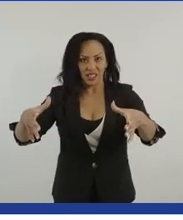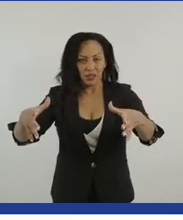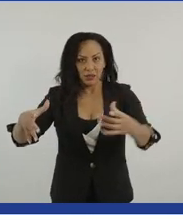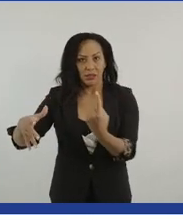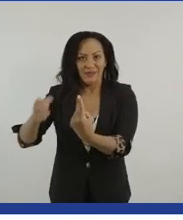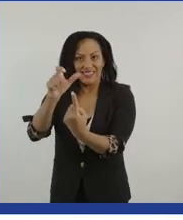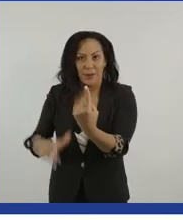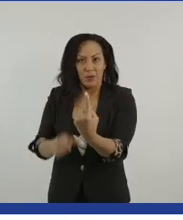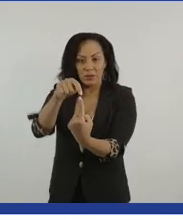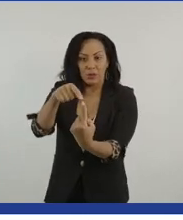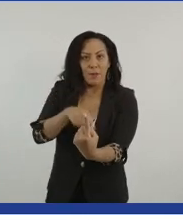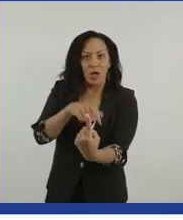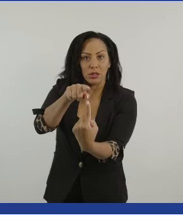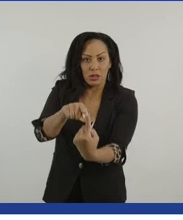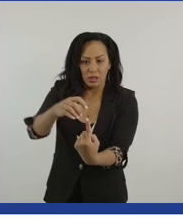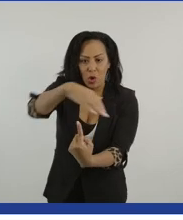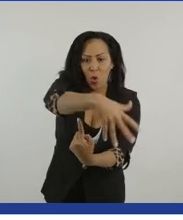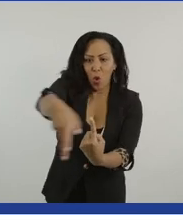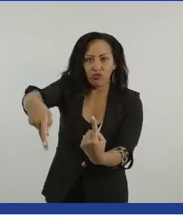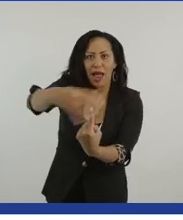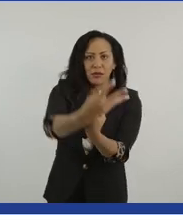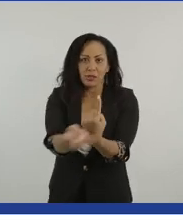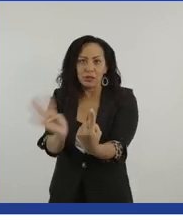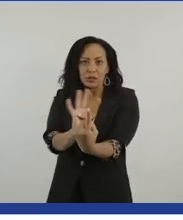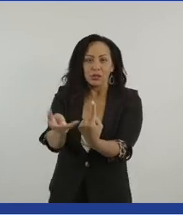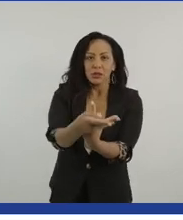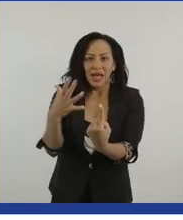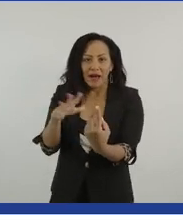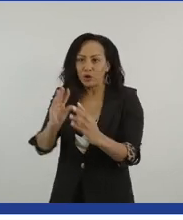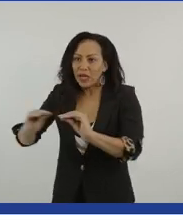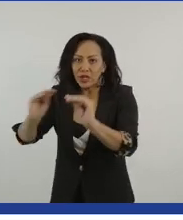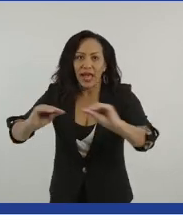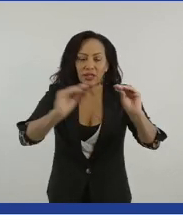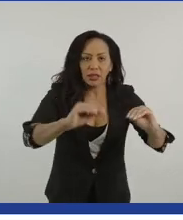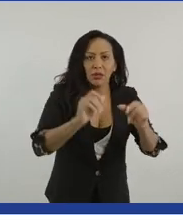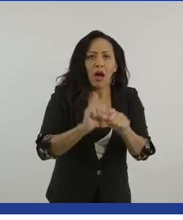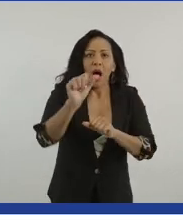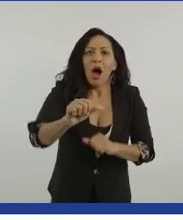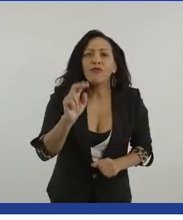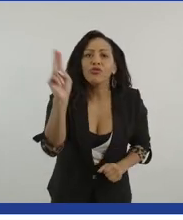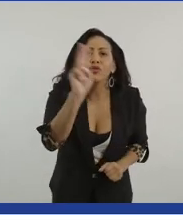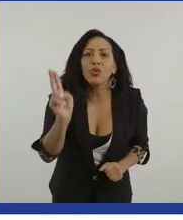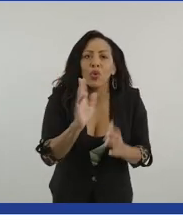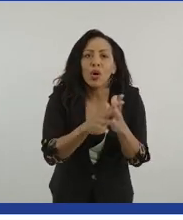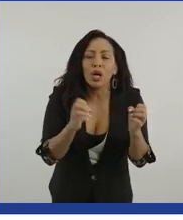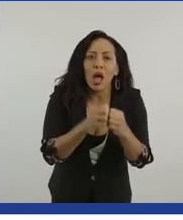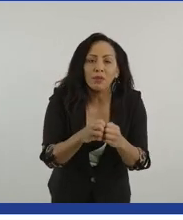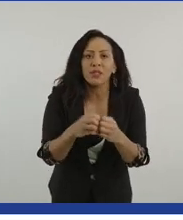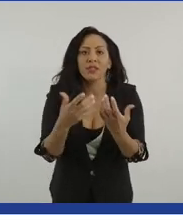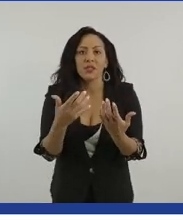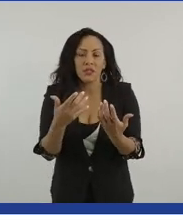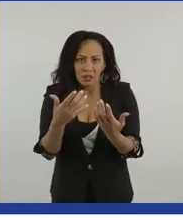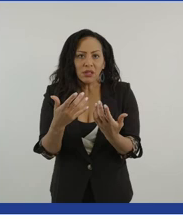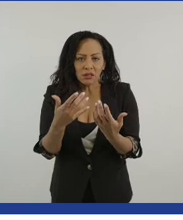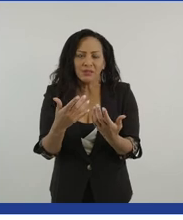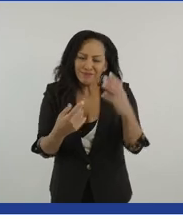And then offer opportunities with an after school clubs, uh, educate clubs and environments about the importance of